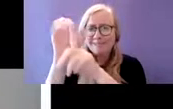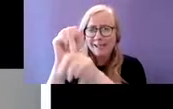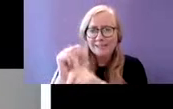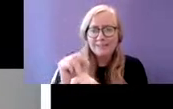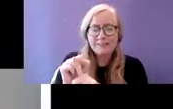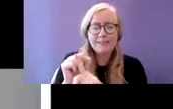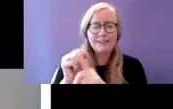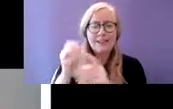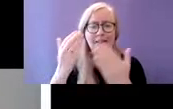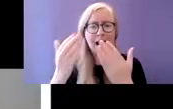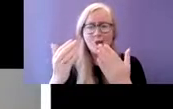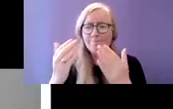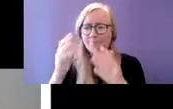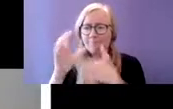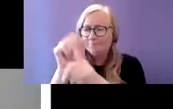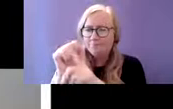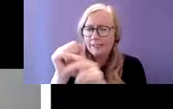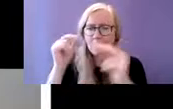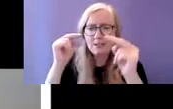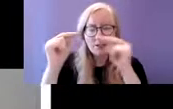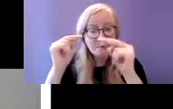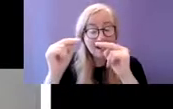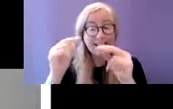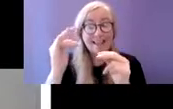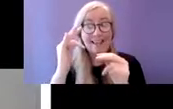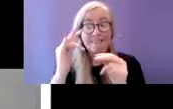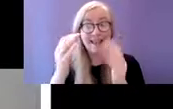are other sort of coexisting or confounding